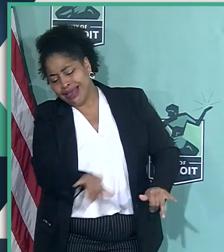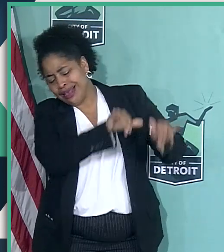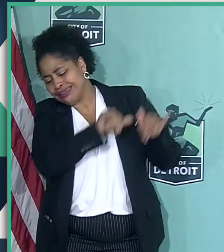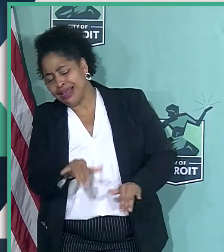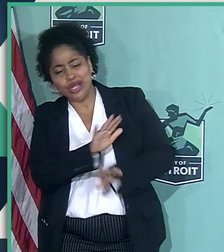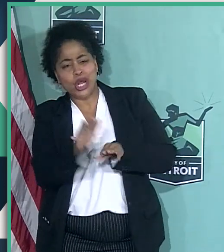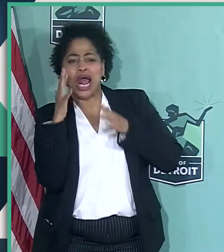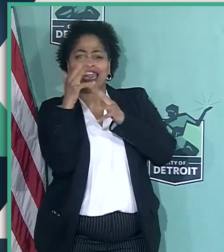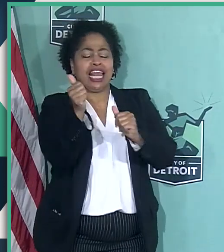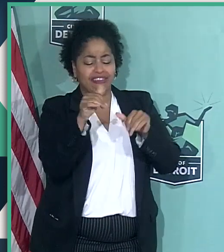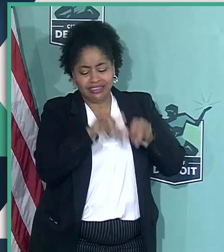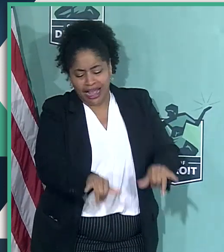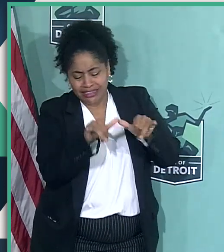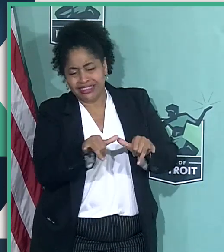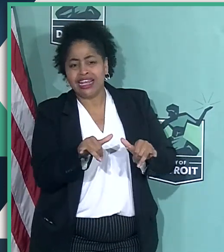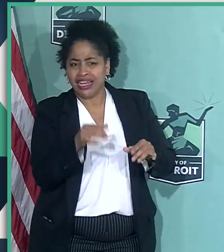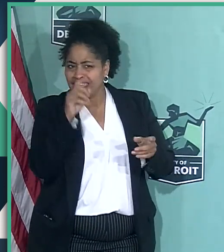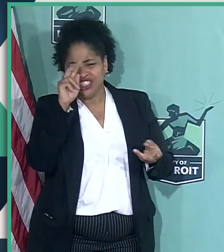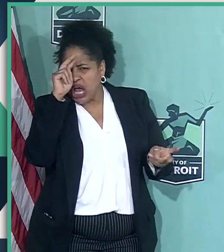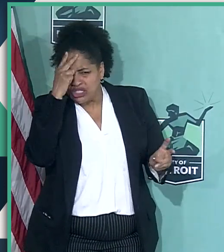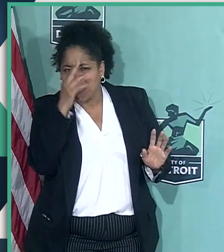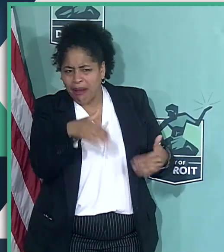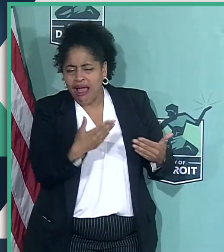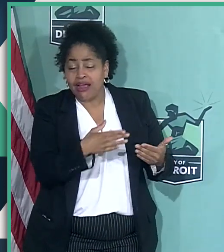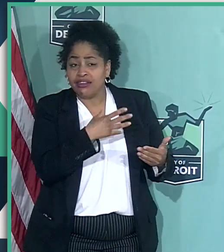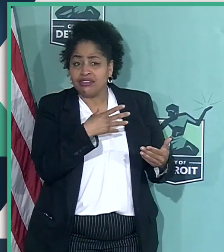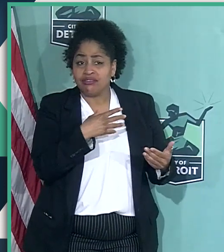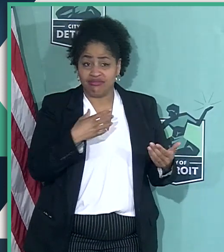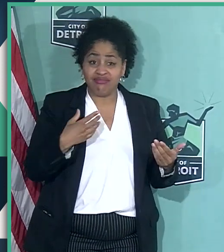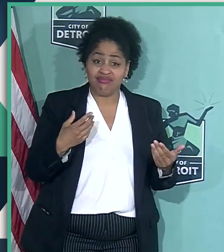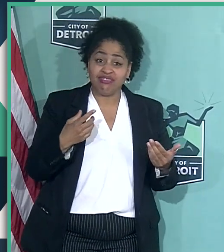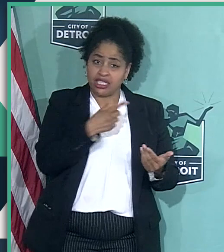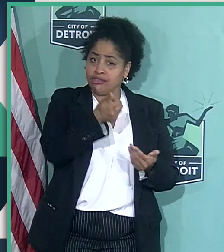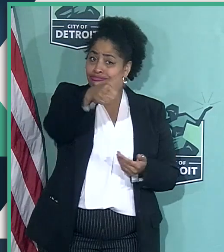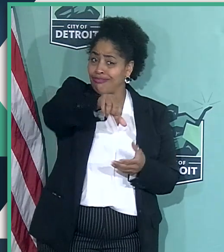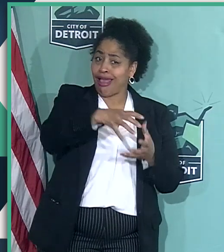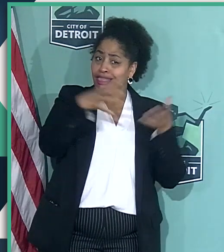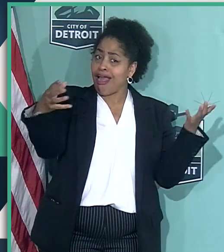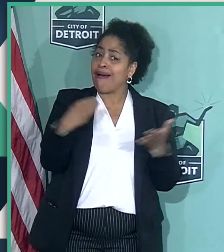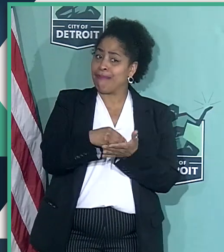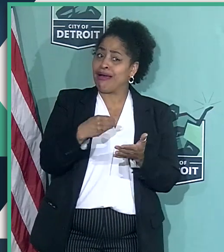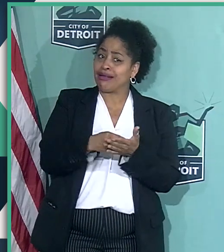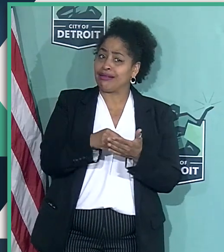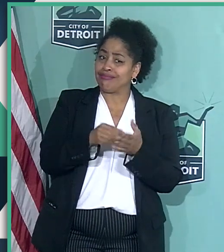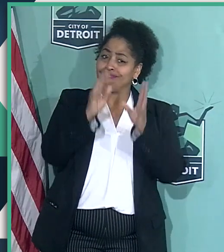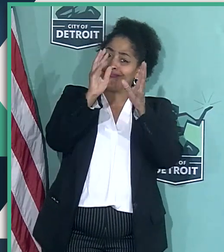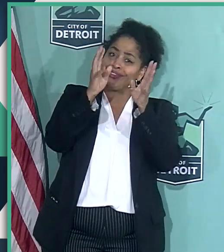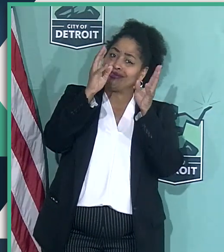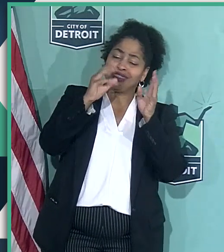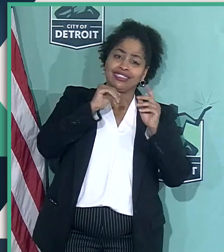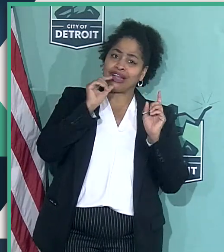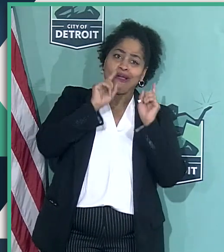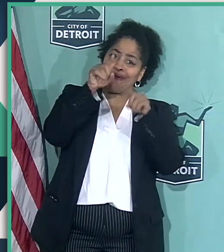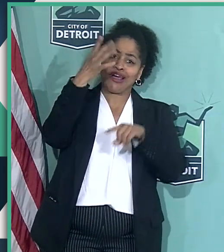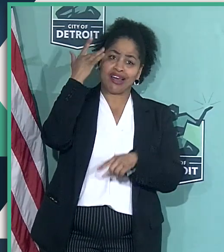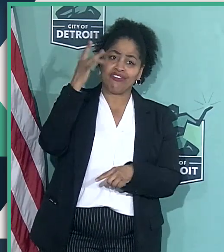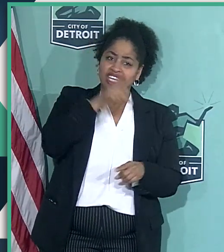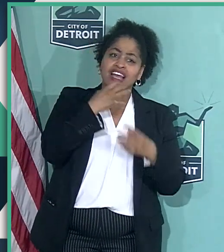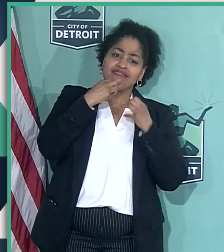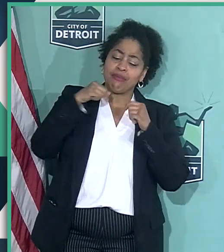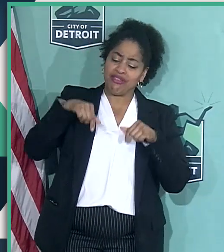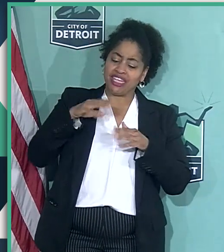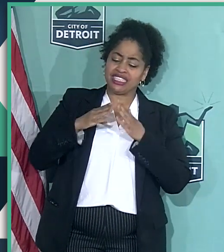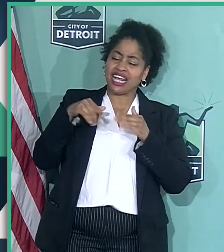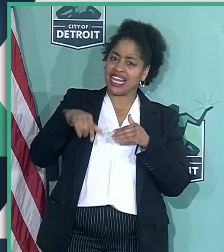and stay at that hospital. He turned out a lot of money because he cared about this city. He cared about this